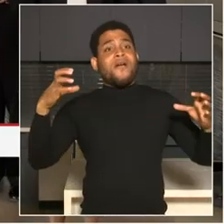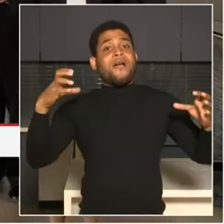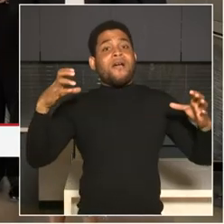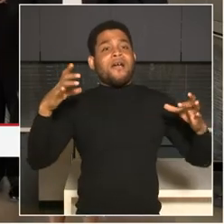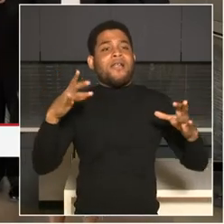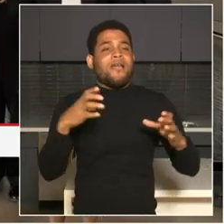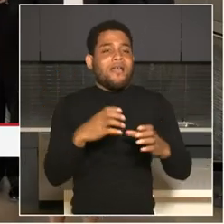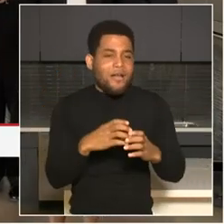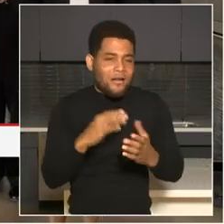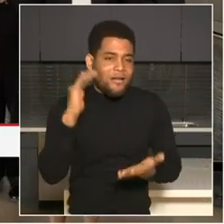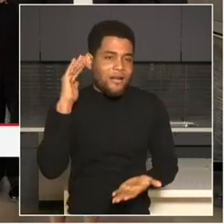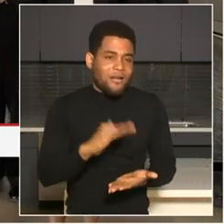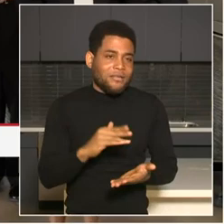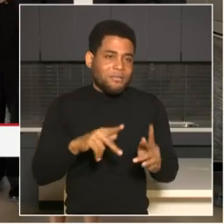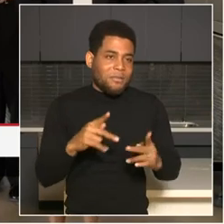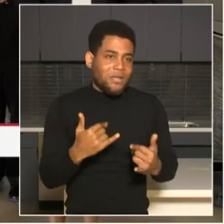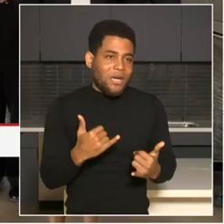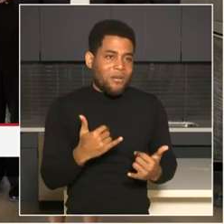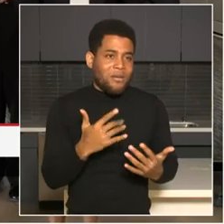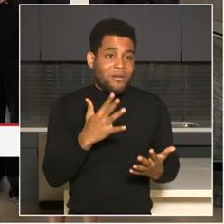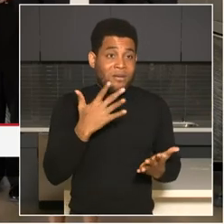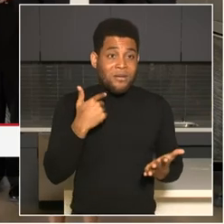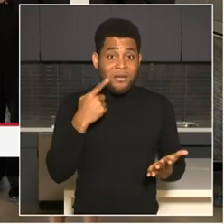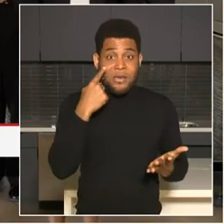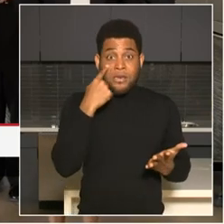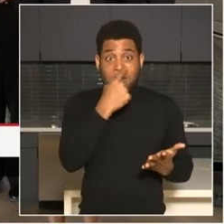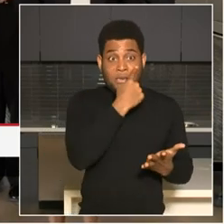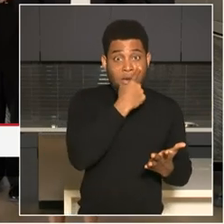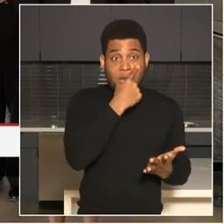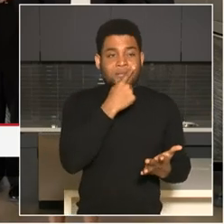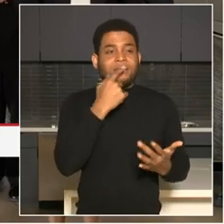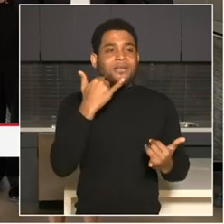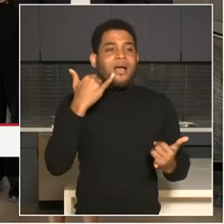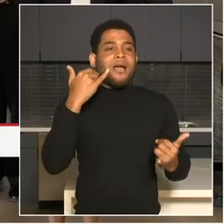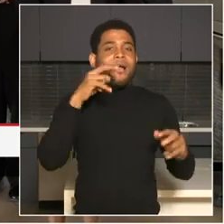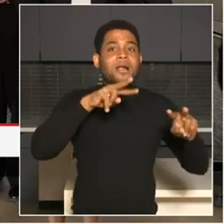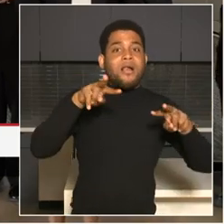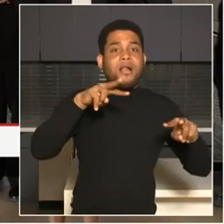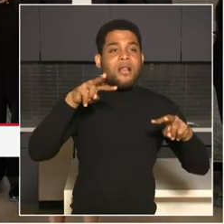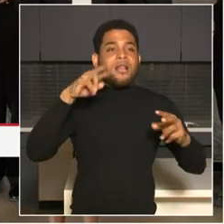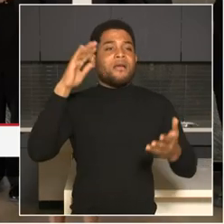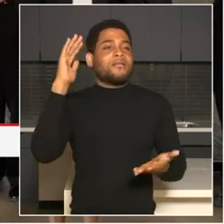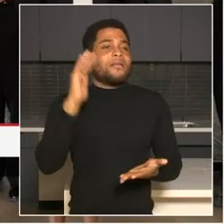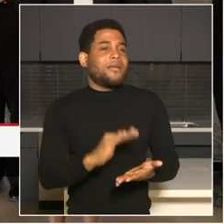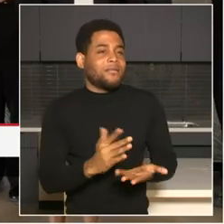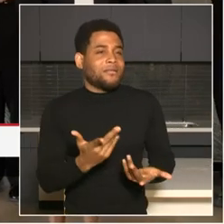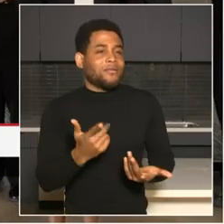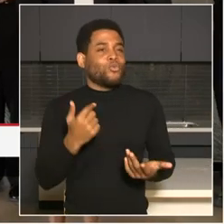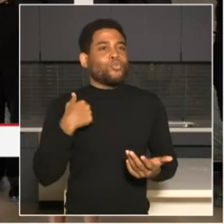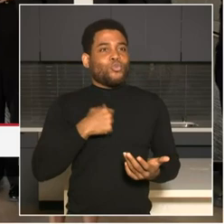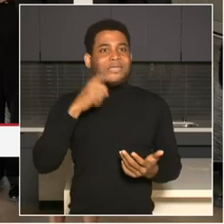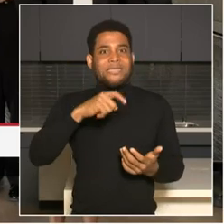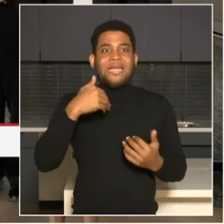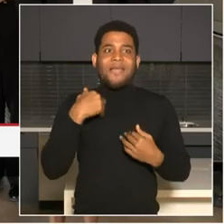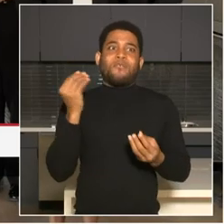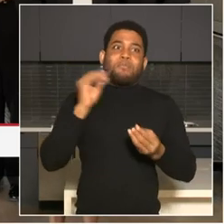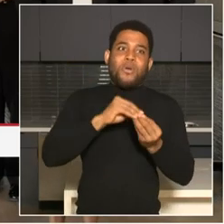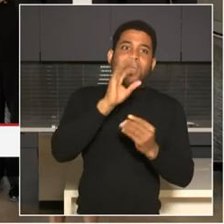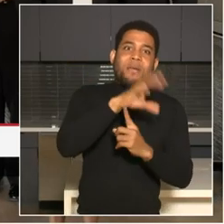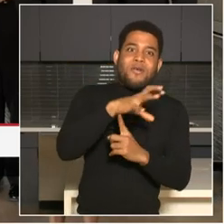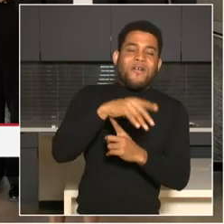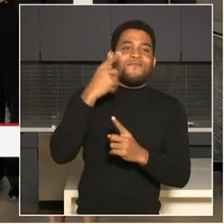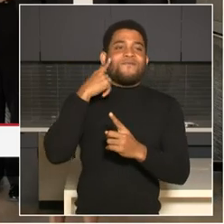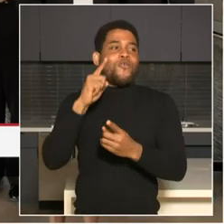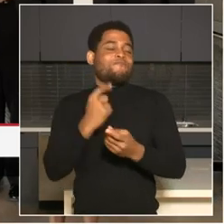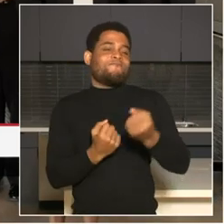like. So it's really important, um, that we, uh, we replace, we replace that. Yes? One quick